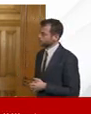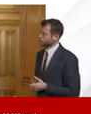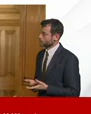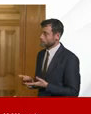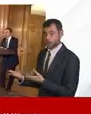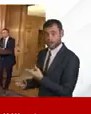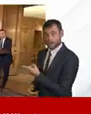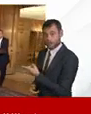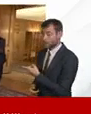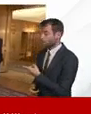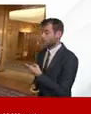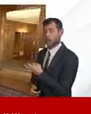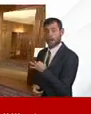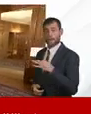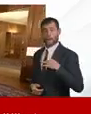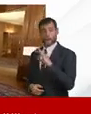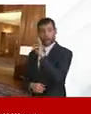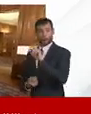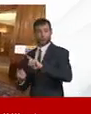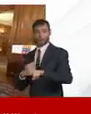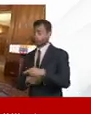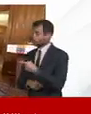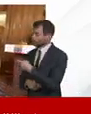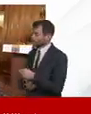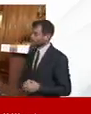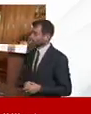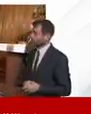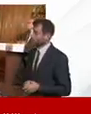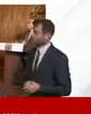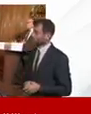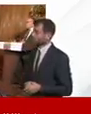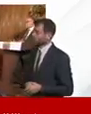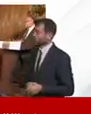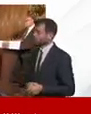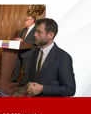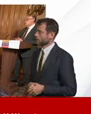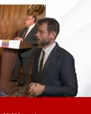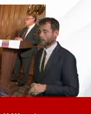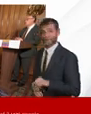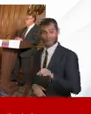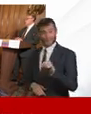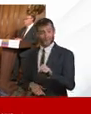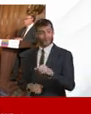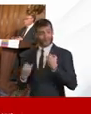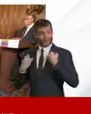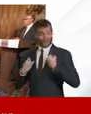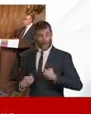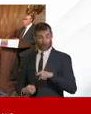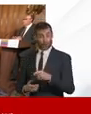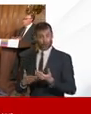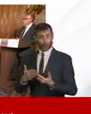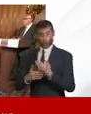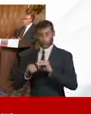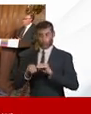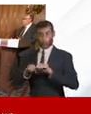shall i hand over steve on the medical questions so uh thank you paul so um as you know this is a new virus and so we do not have